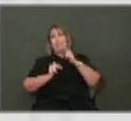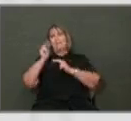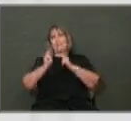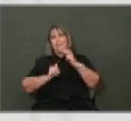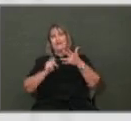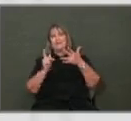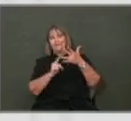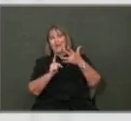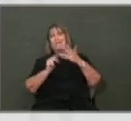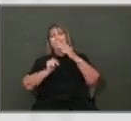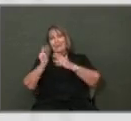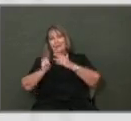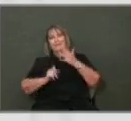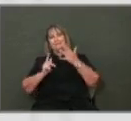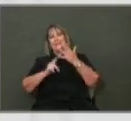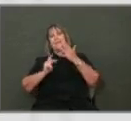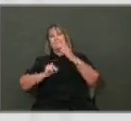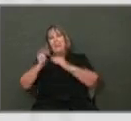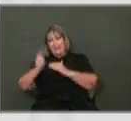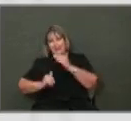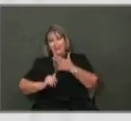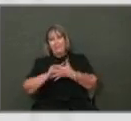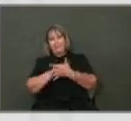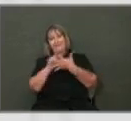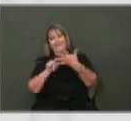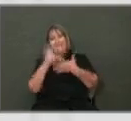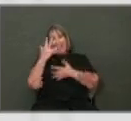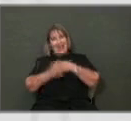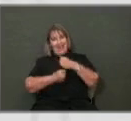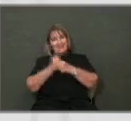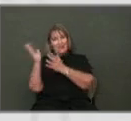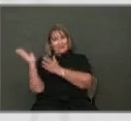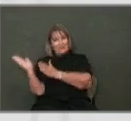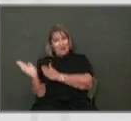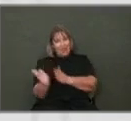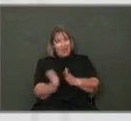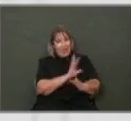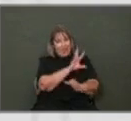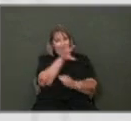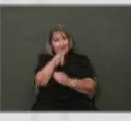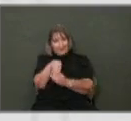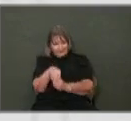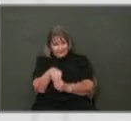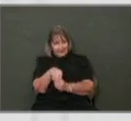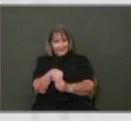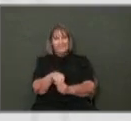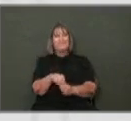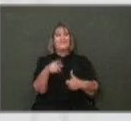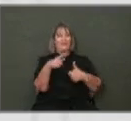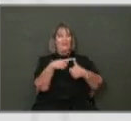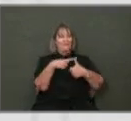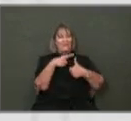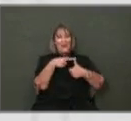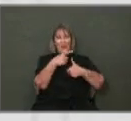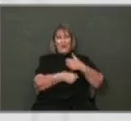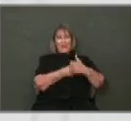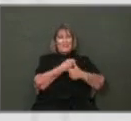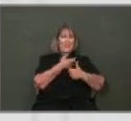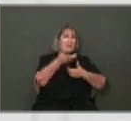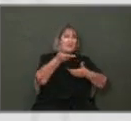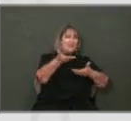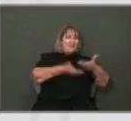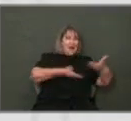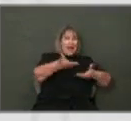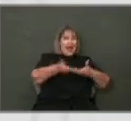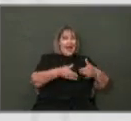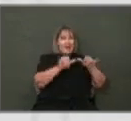of what the council will do in early fall is select all the engineers, landscape architects, and architects